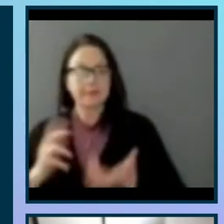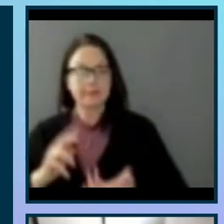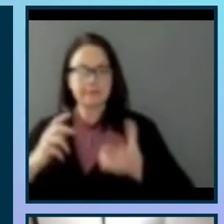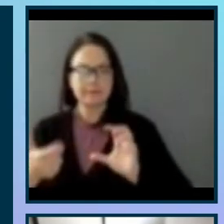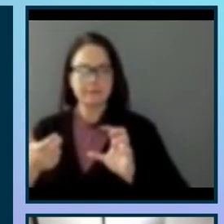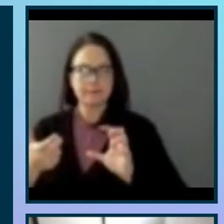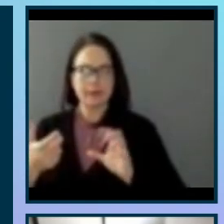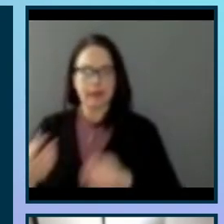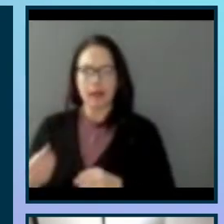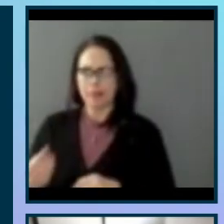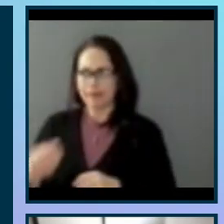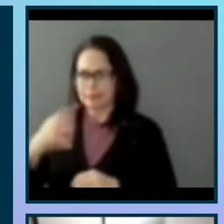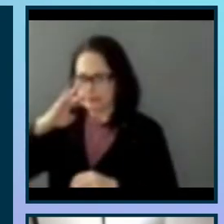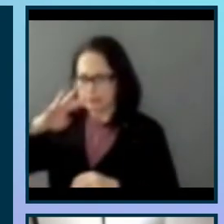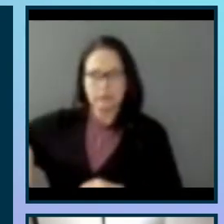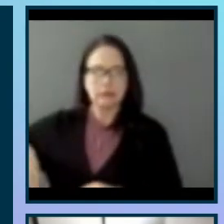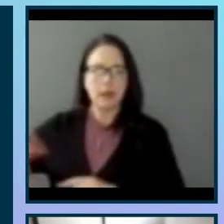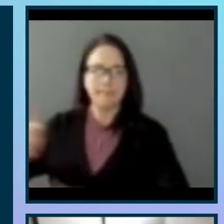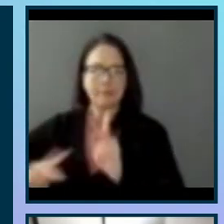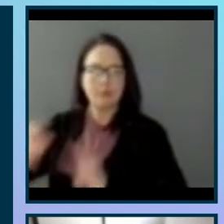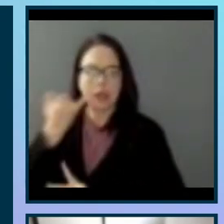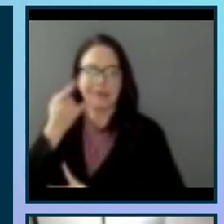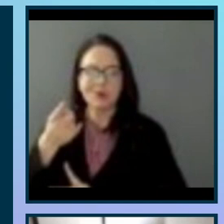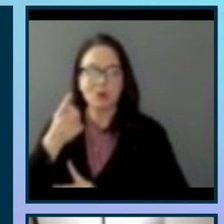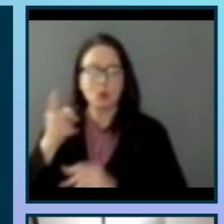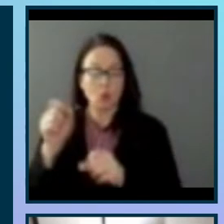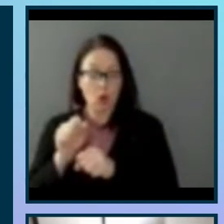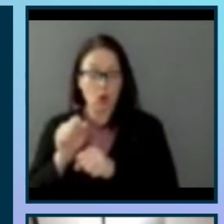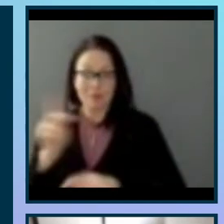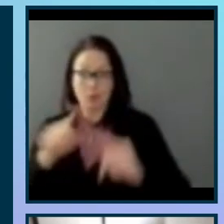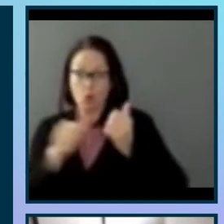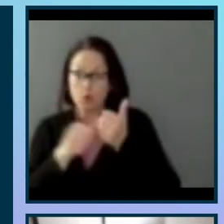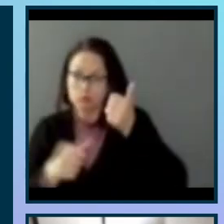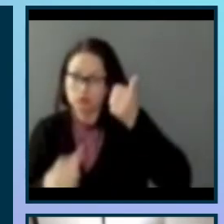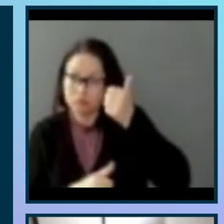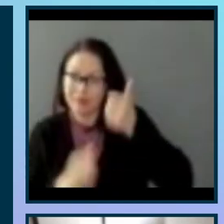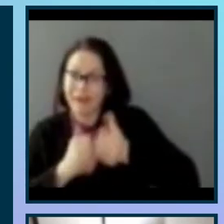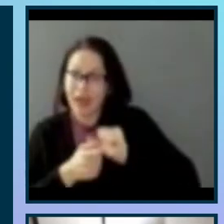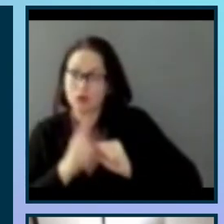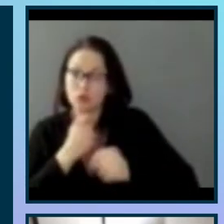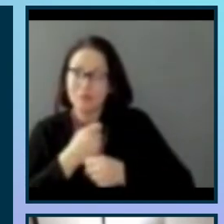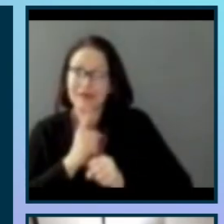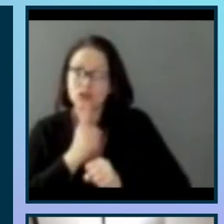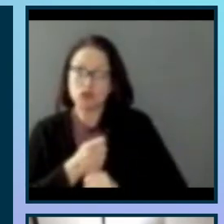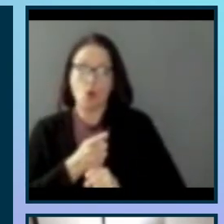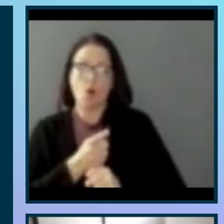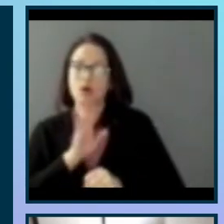If you work with marginalized groups, how will you ensure that the work is developed from their perspective and not your own?